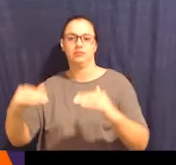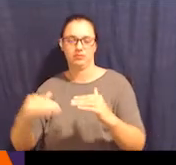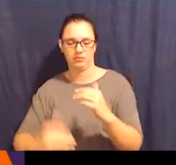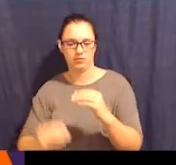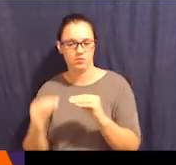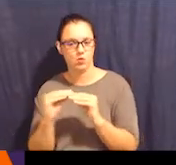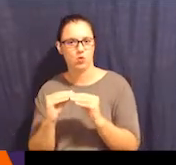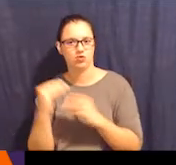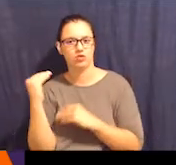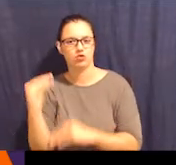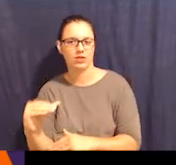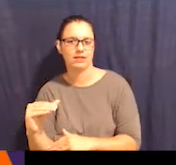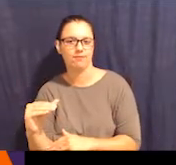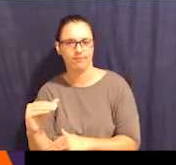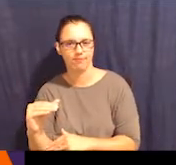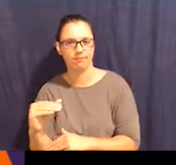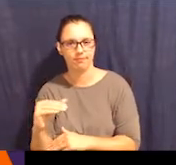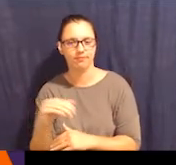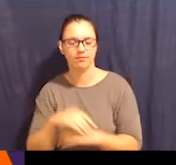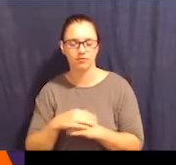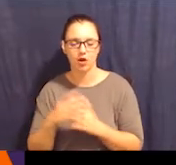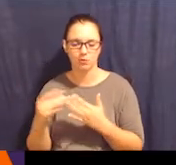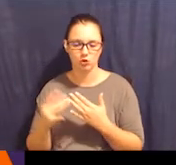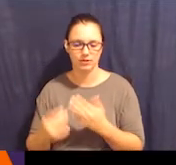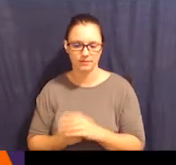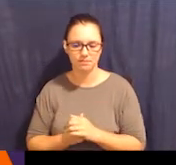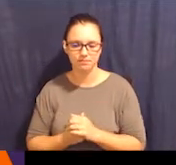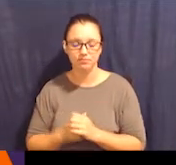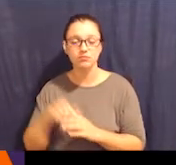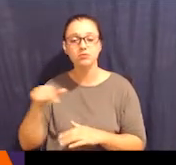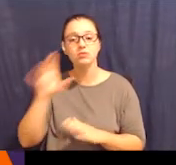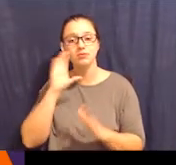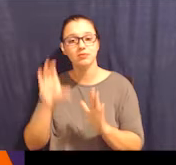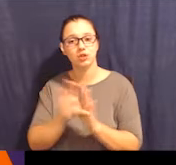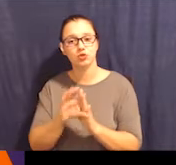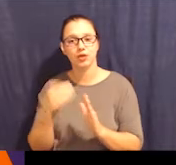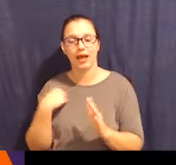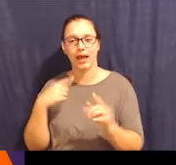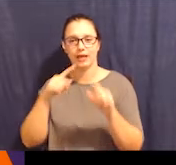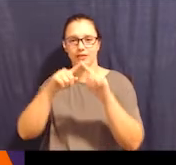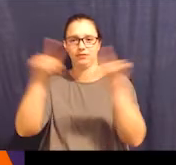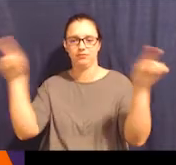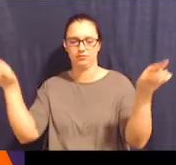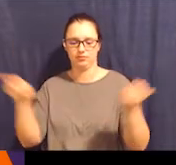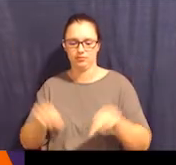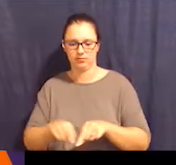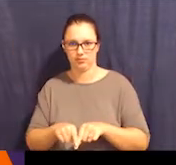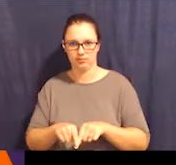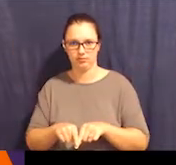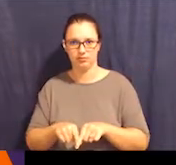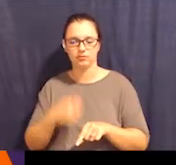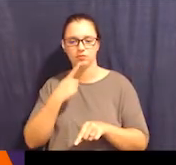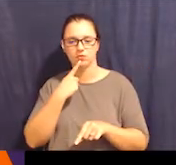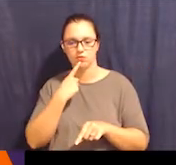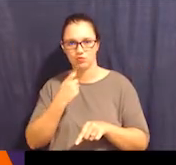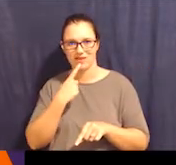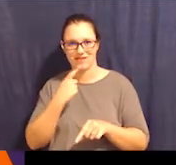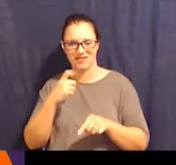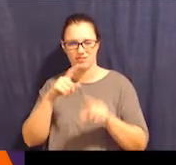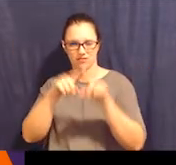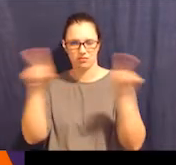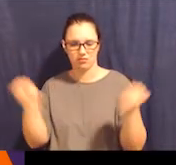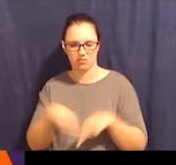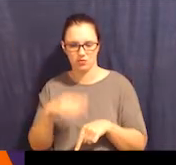you would move to more restrictive alternatives. This picture has an inverted pyramid, a red